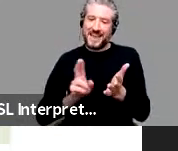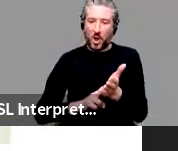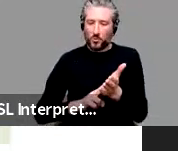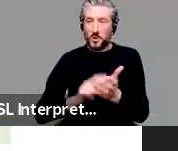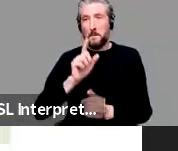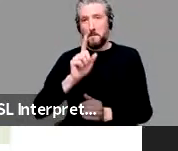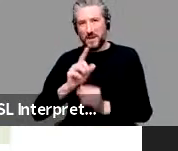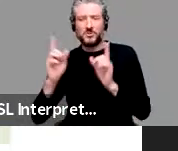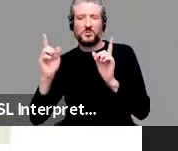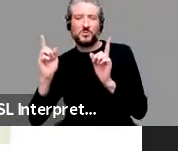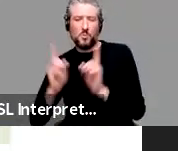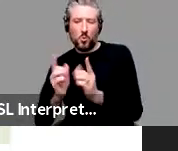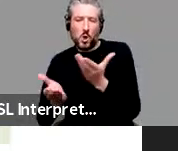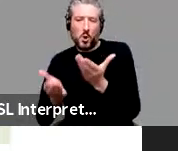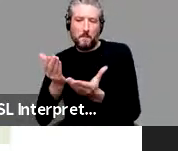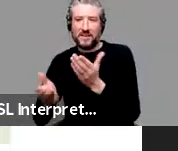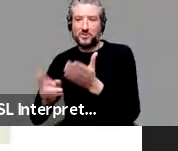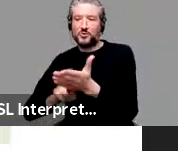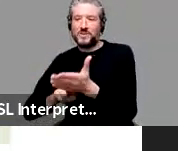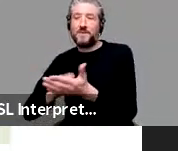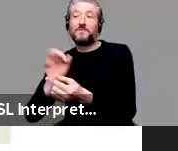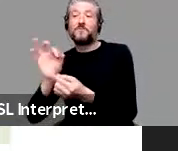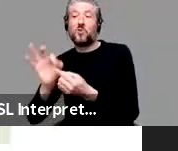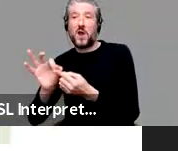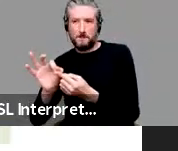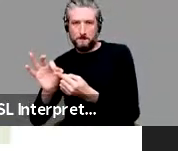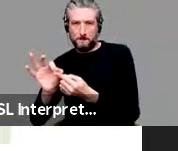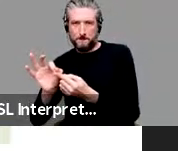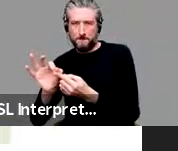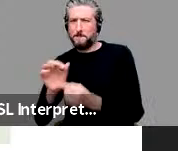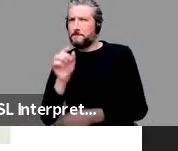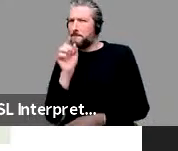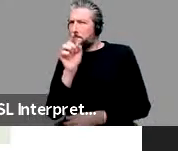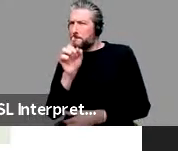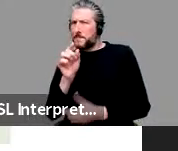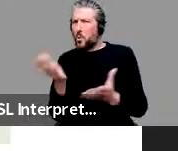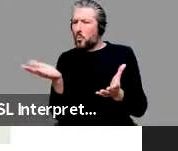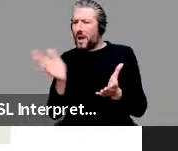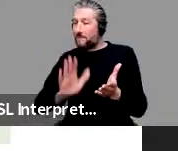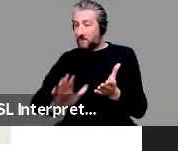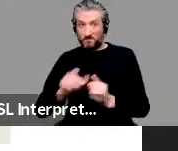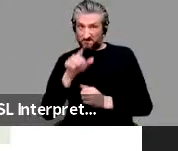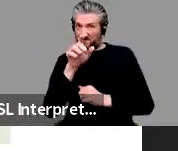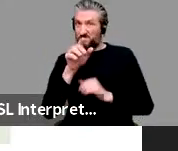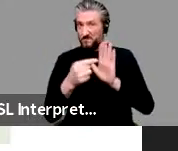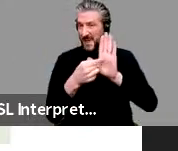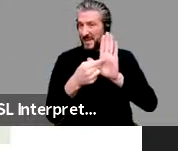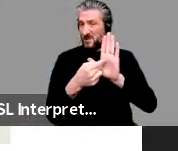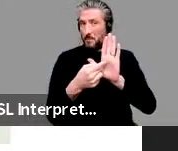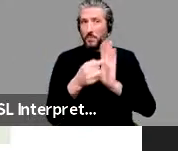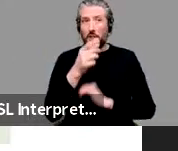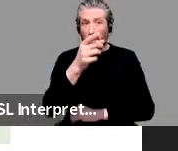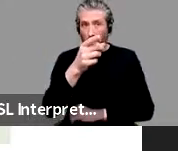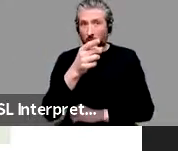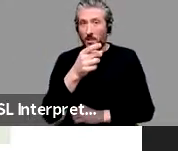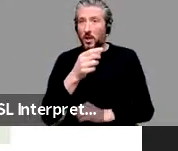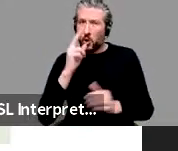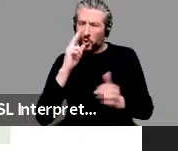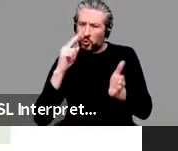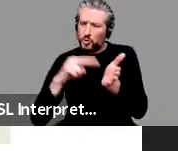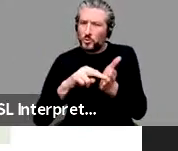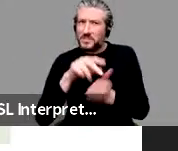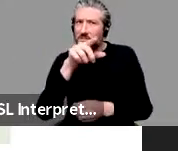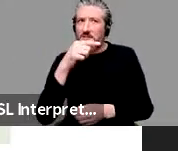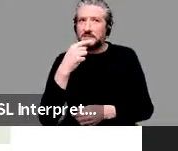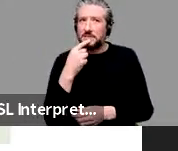So where did this claim come from? It came from examples like this. So notice if you say, um, it had me scouring